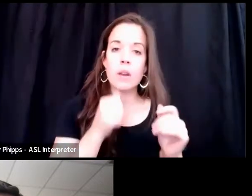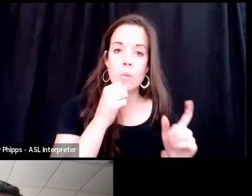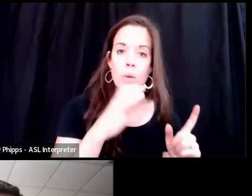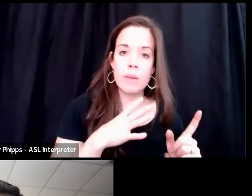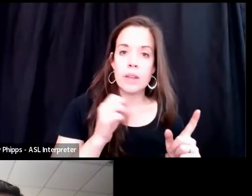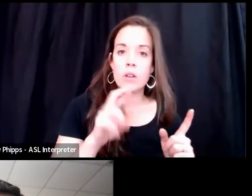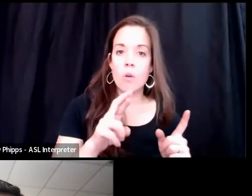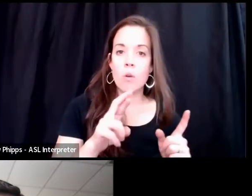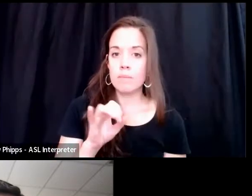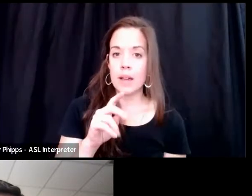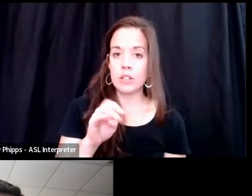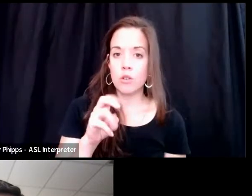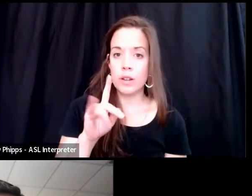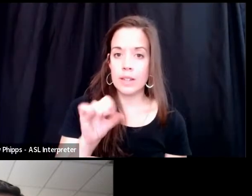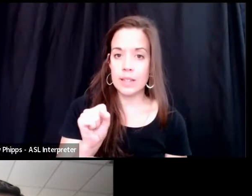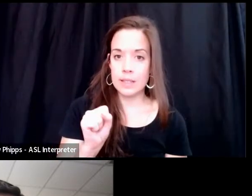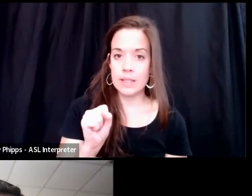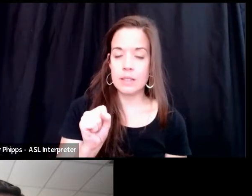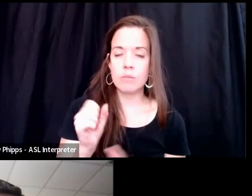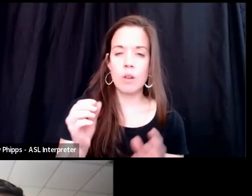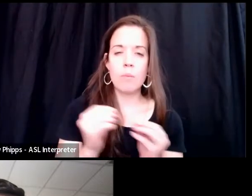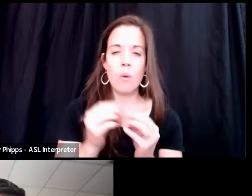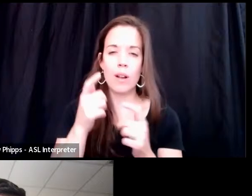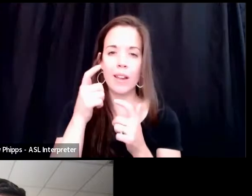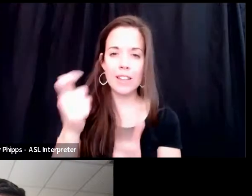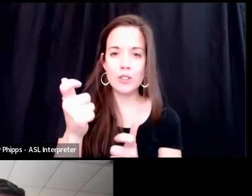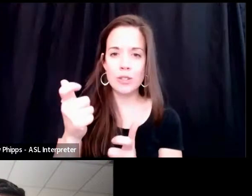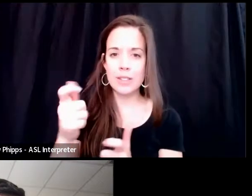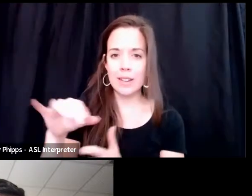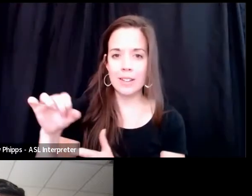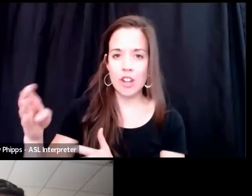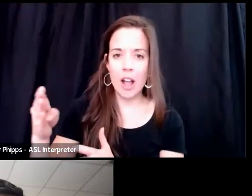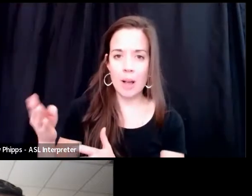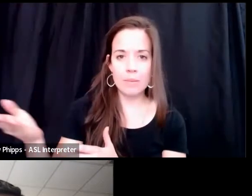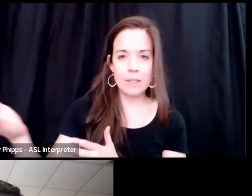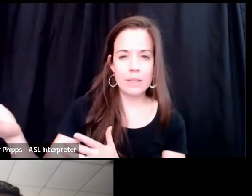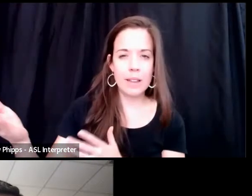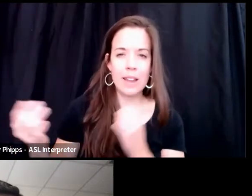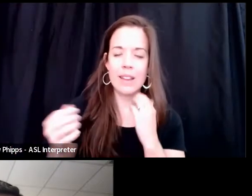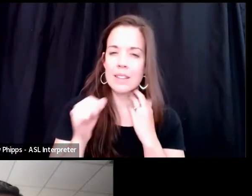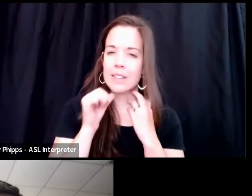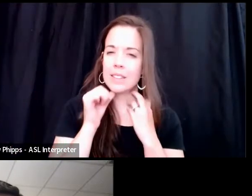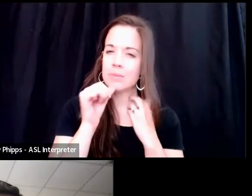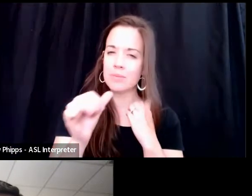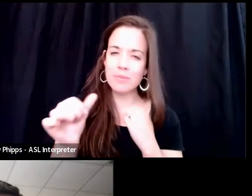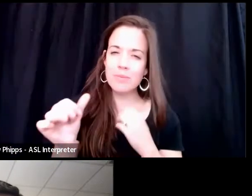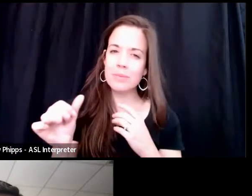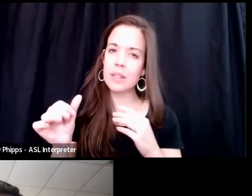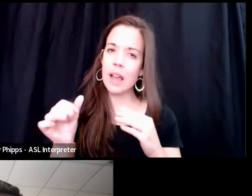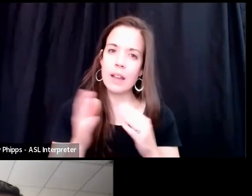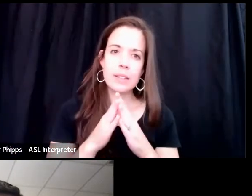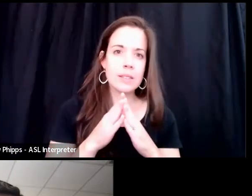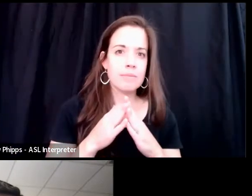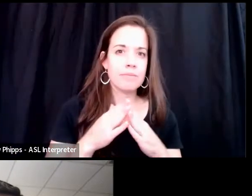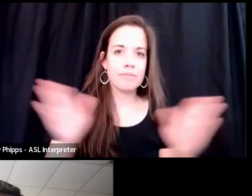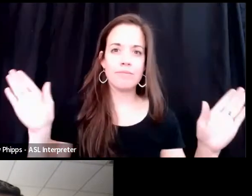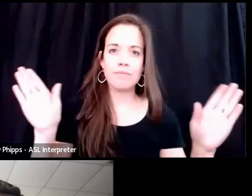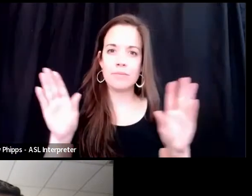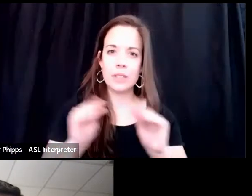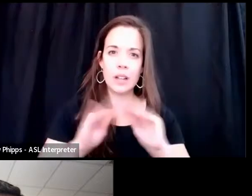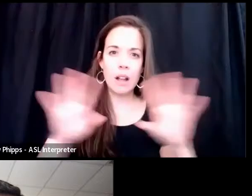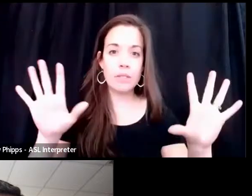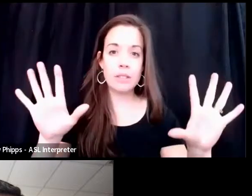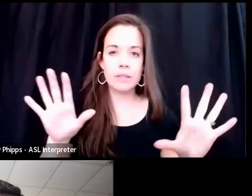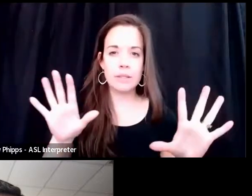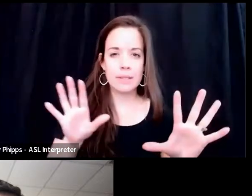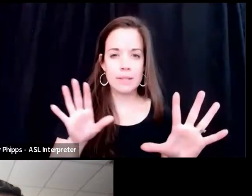They'll get more interesting assignments. And it's not as overt. It's subtle, but